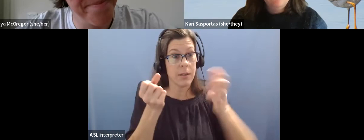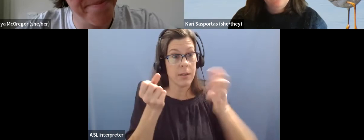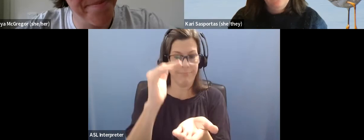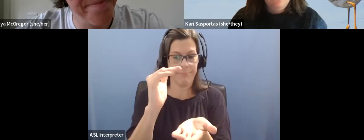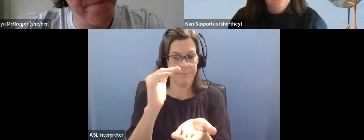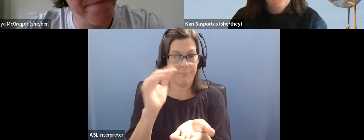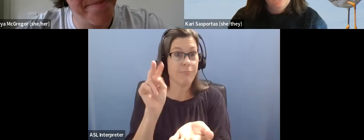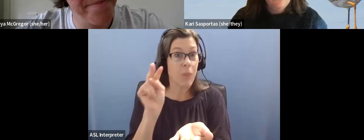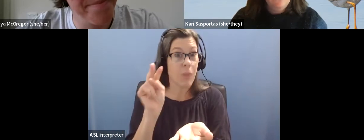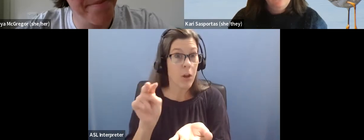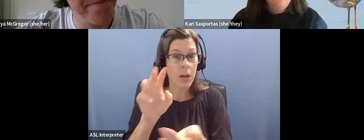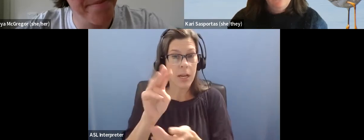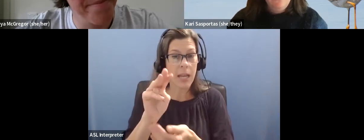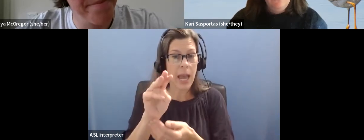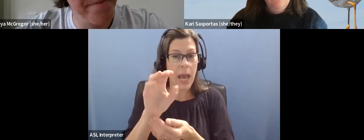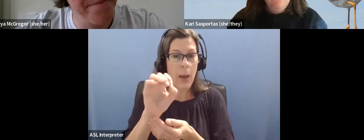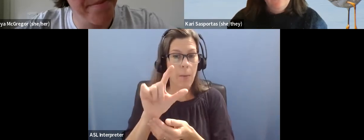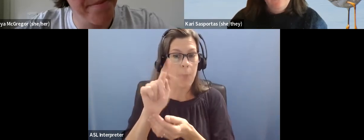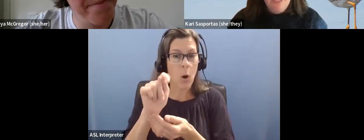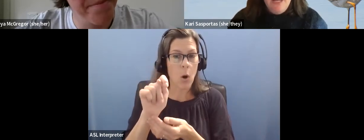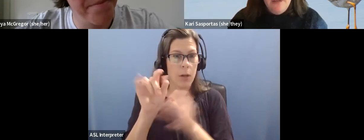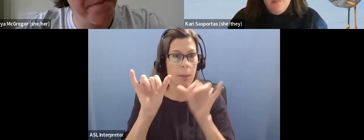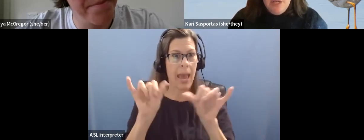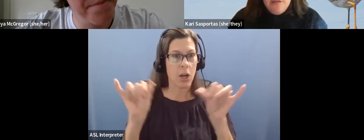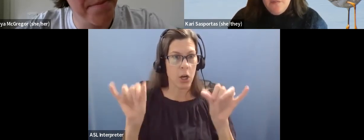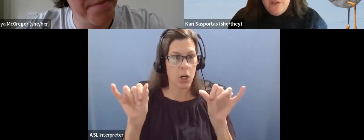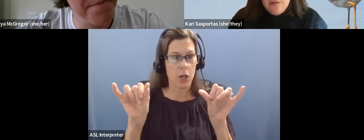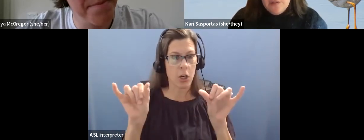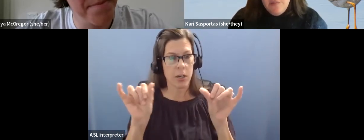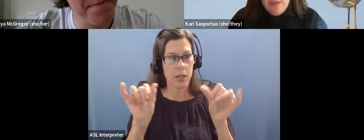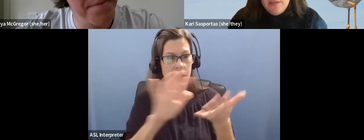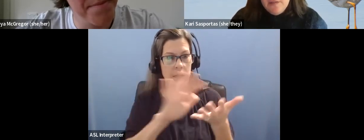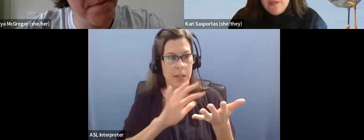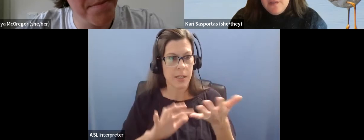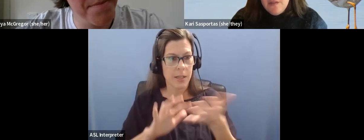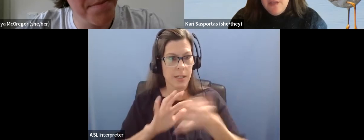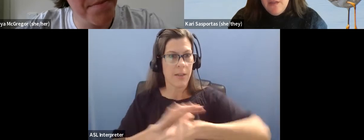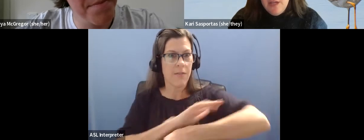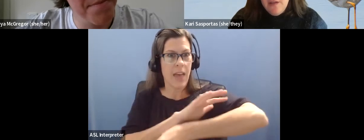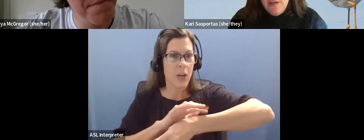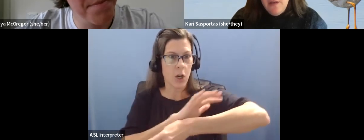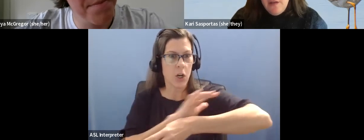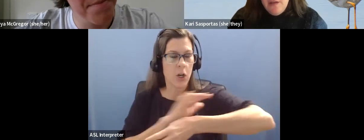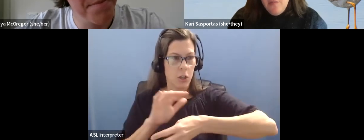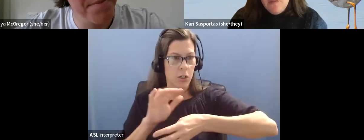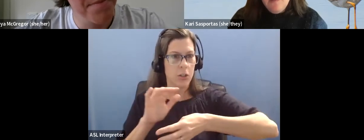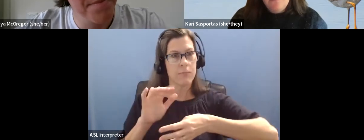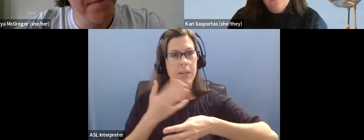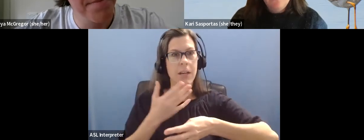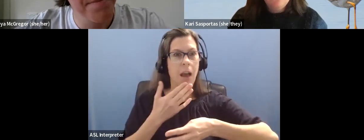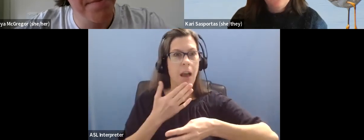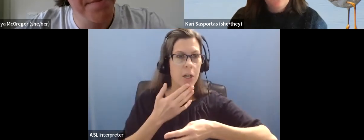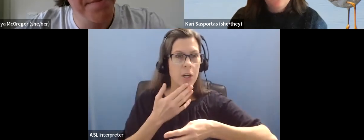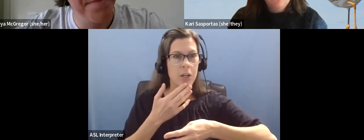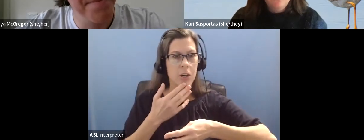patterns and age the bird, um, by, by its feathers. I mean, that's, that's something that, um, is a